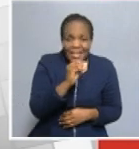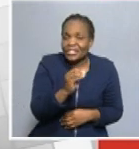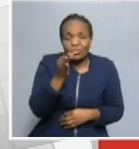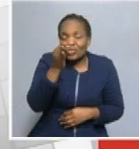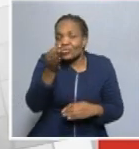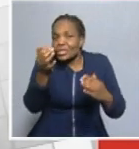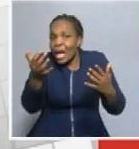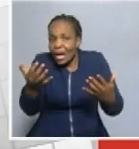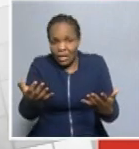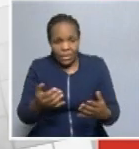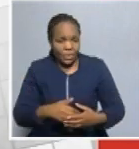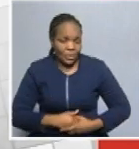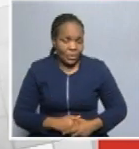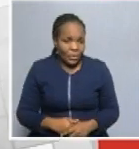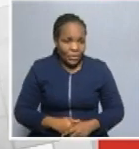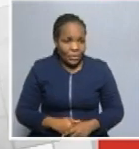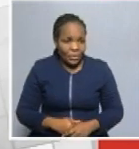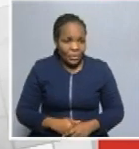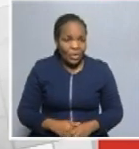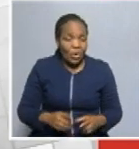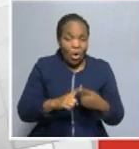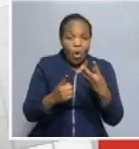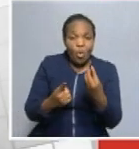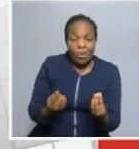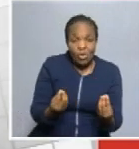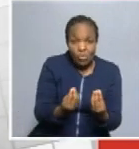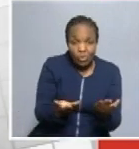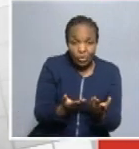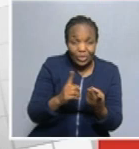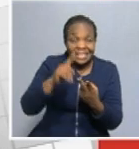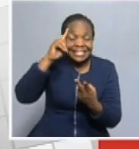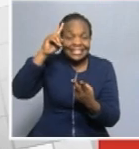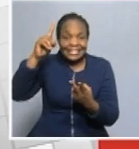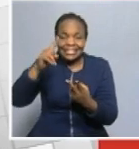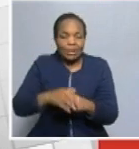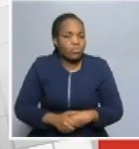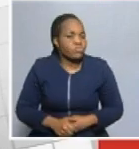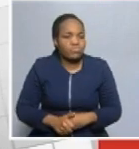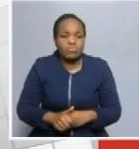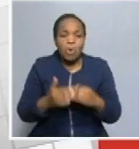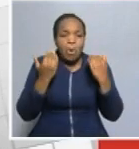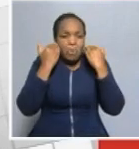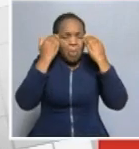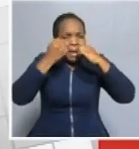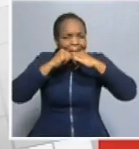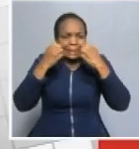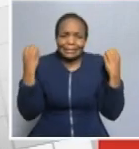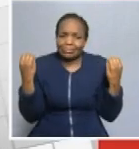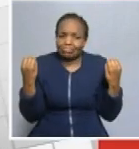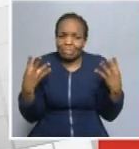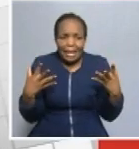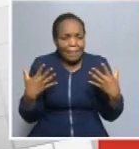holds for us. Teachers and learners are especially prone to high levels of uncertainty with the disruption of teaching